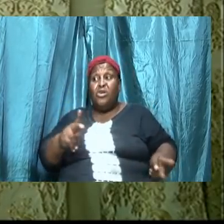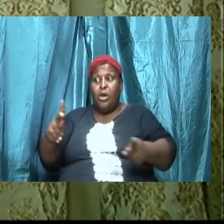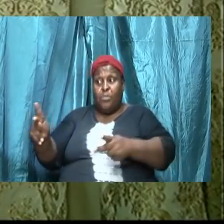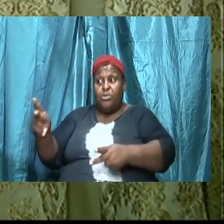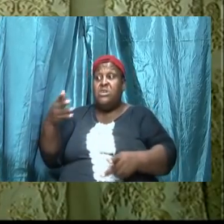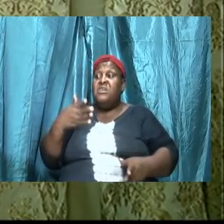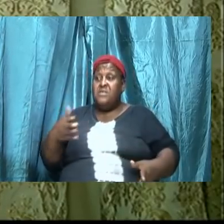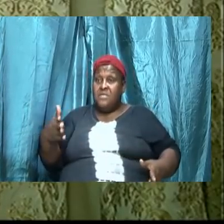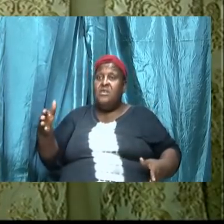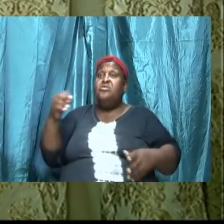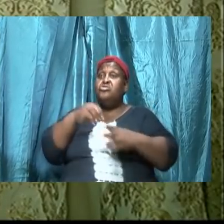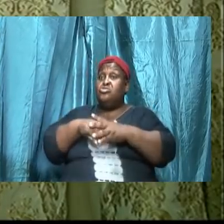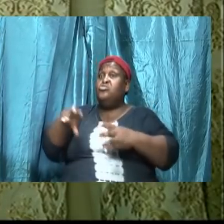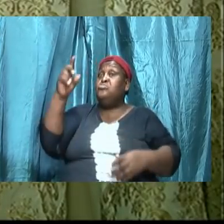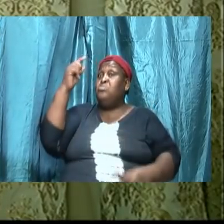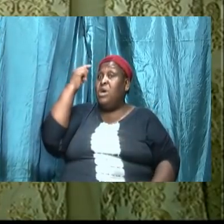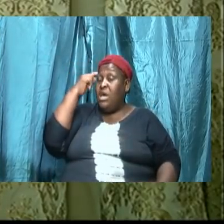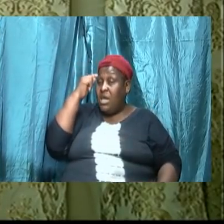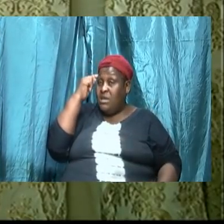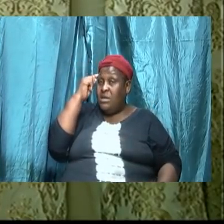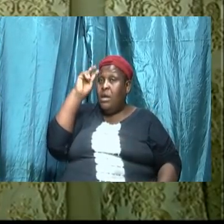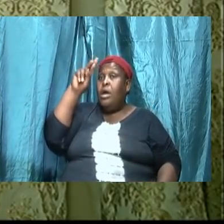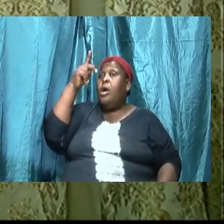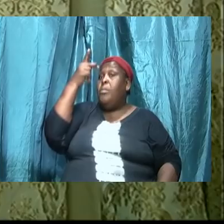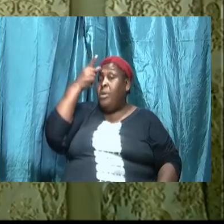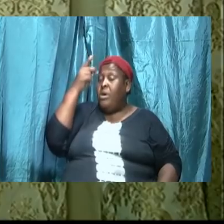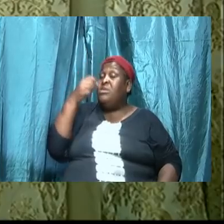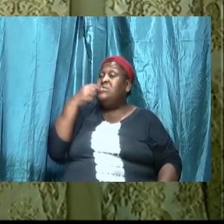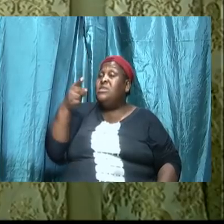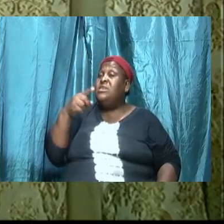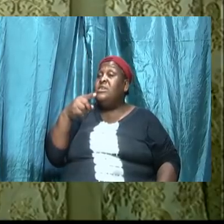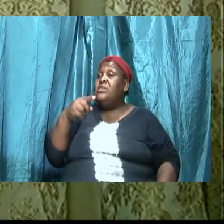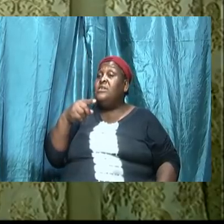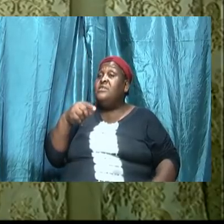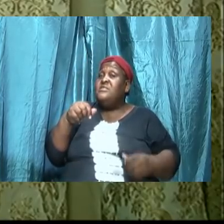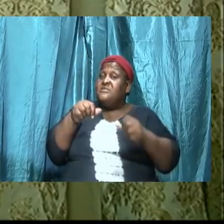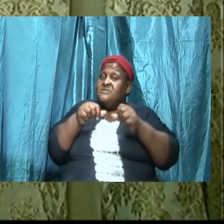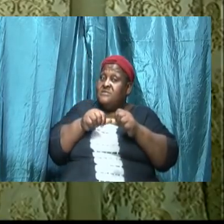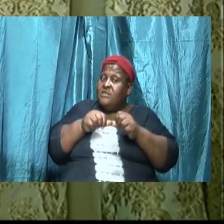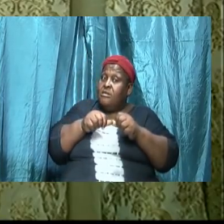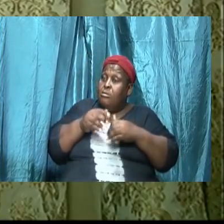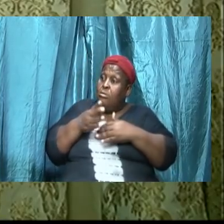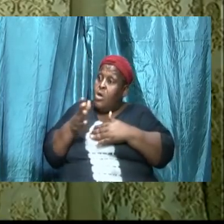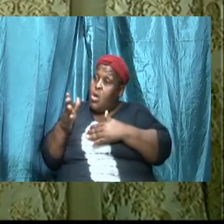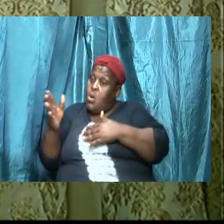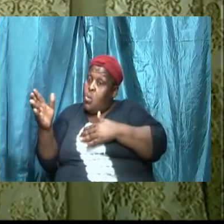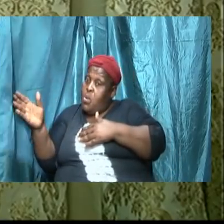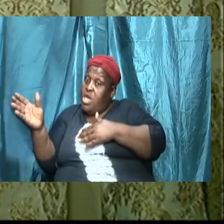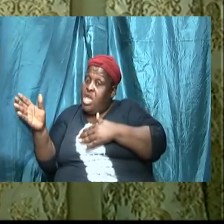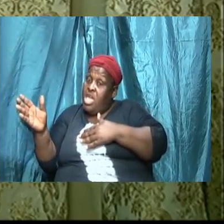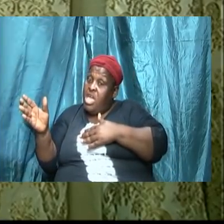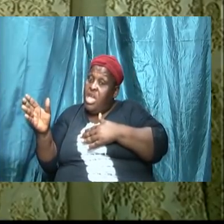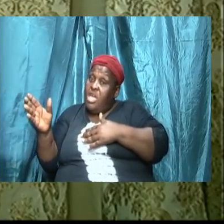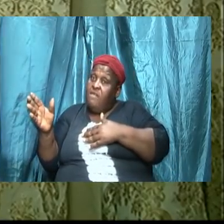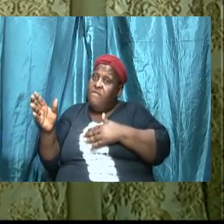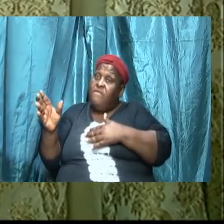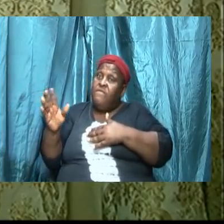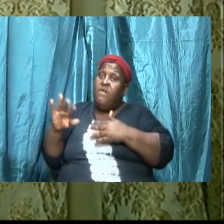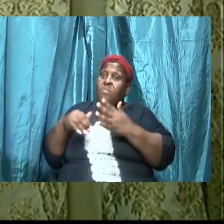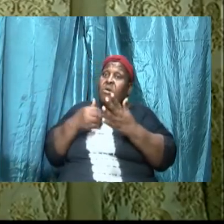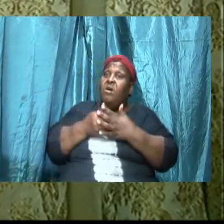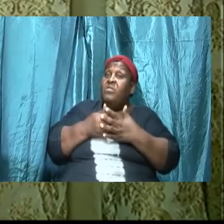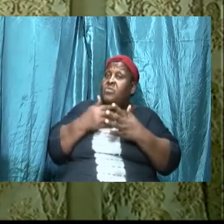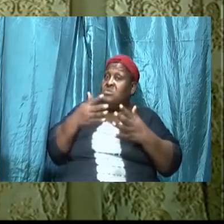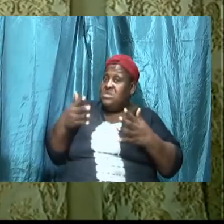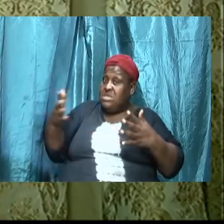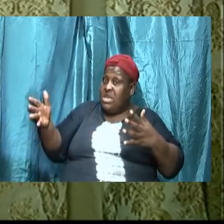some things I wanted to stay away from I just jump in the gun and stay away from revelings stay away from lascivious stay away from